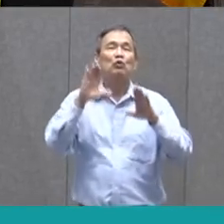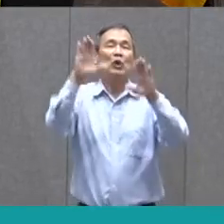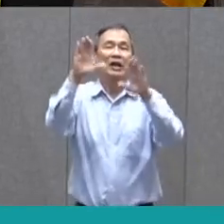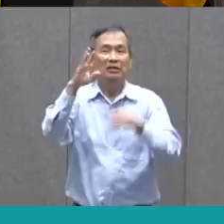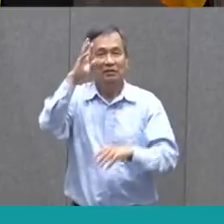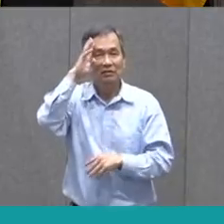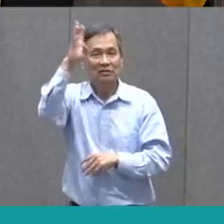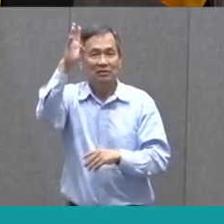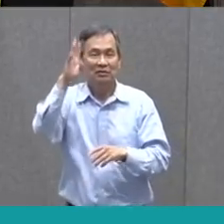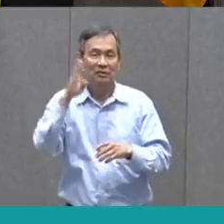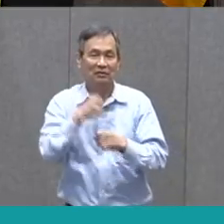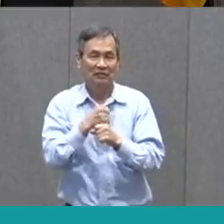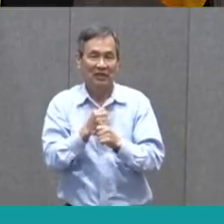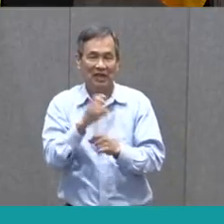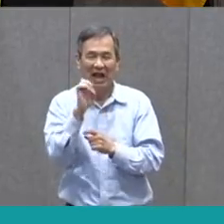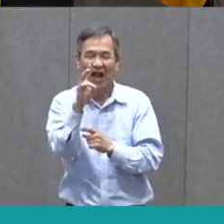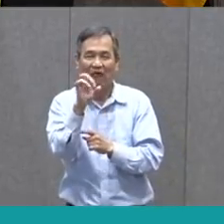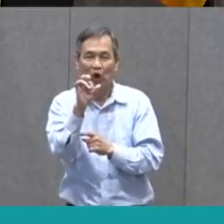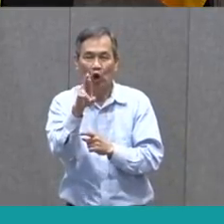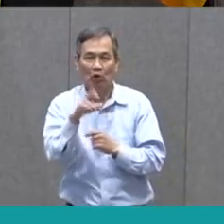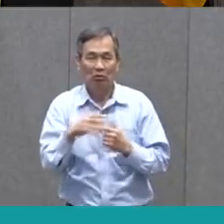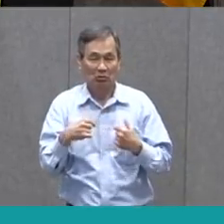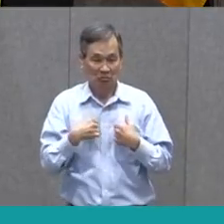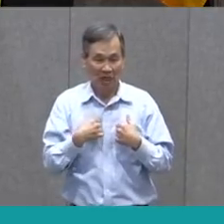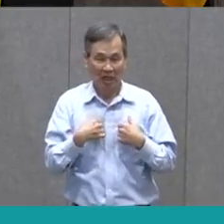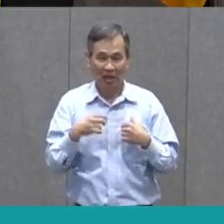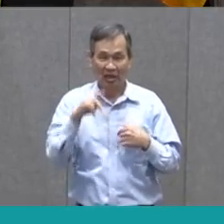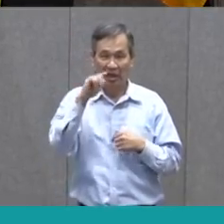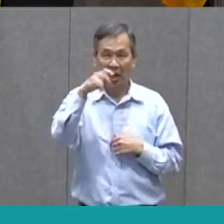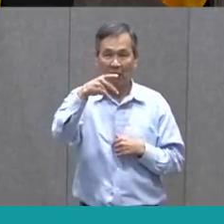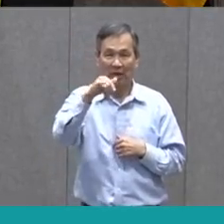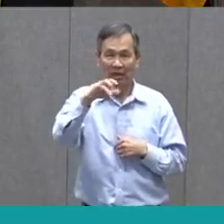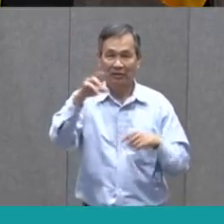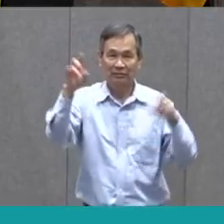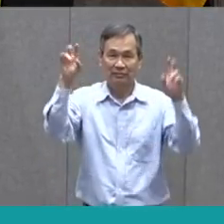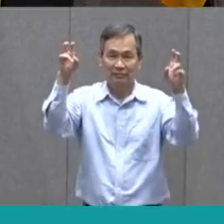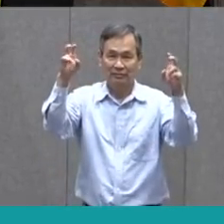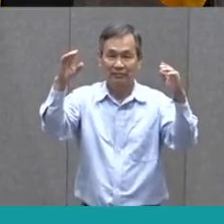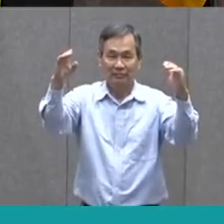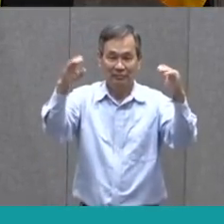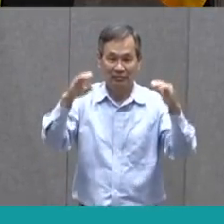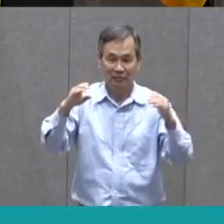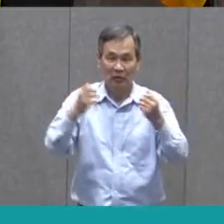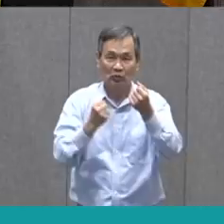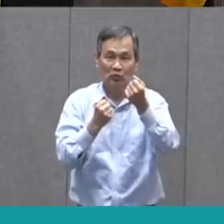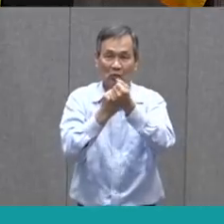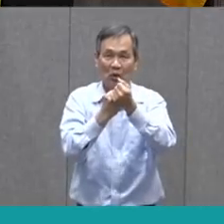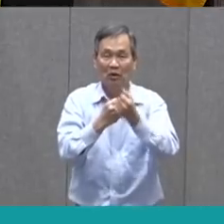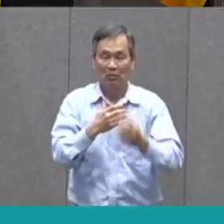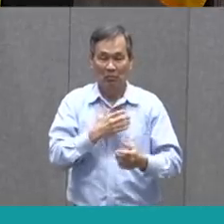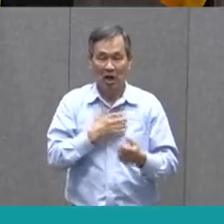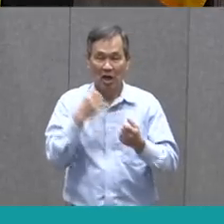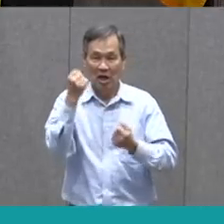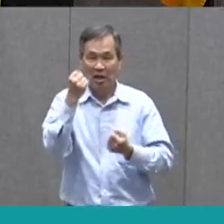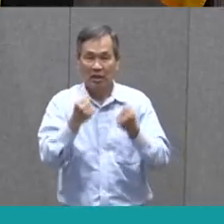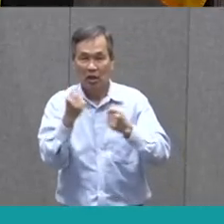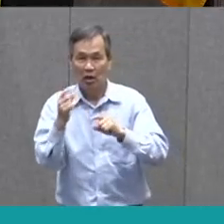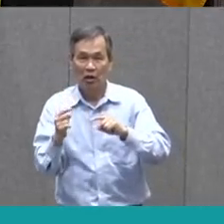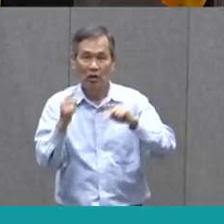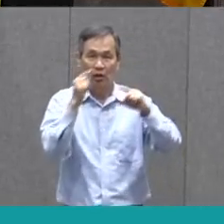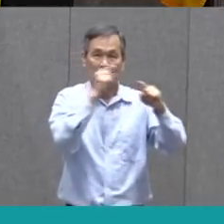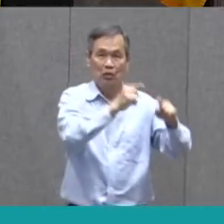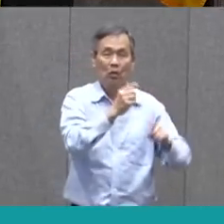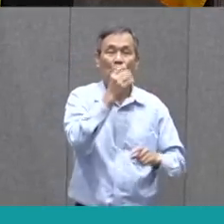That's my topic. Now I'm going to support it. My car takes me to the grocery store because I need